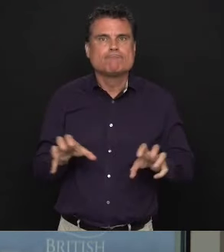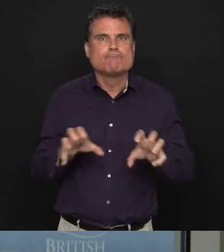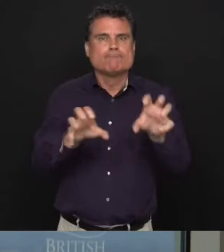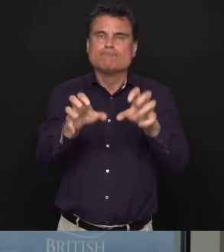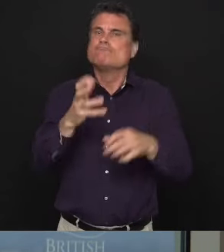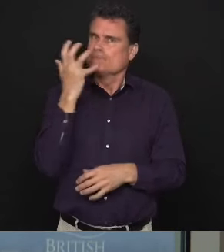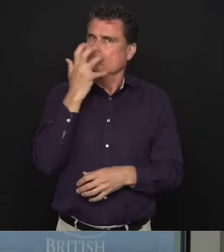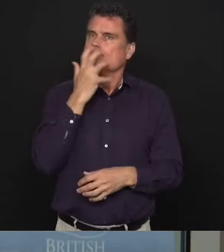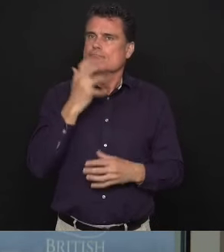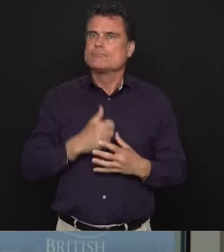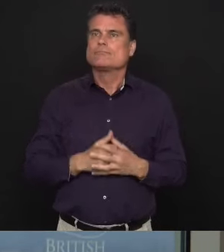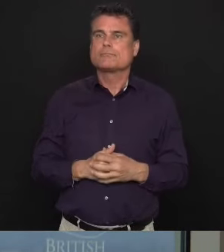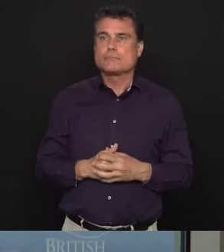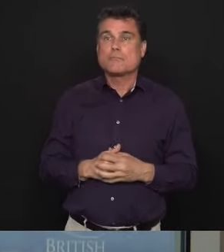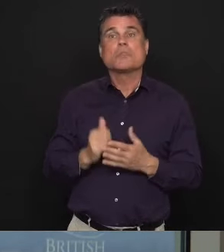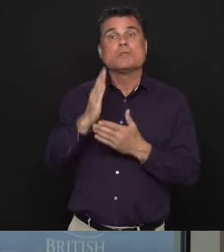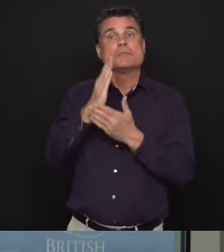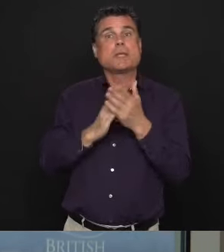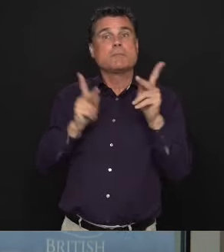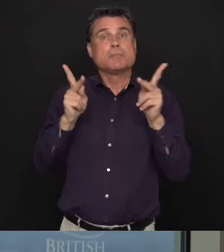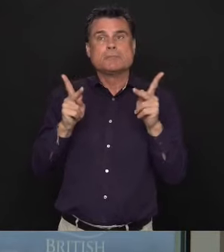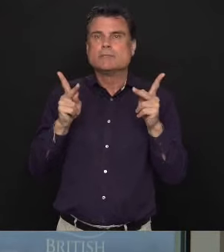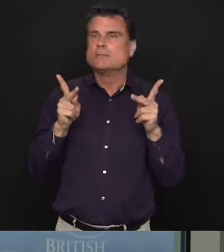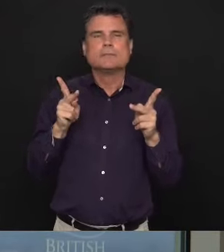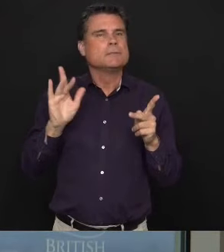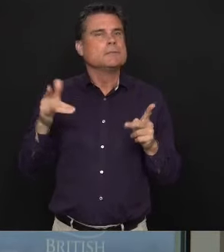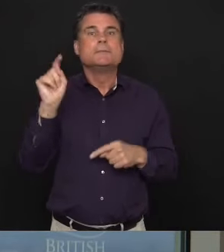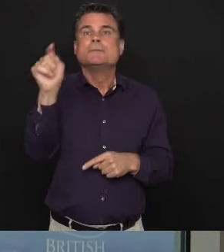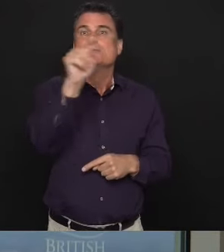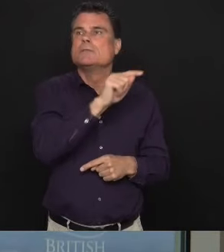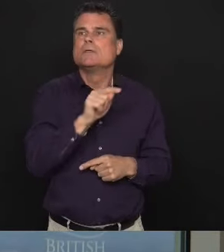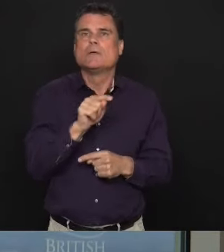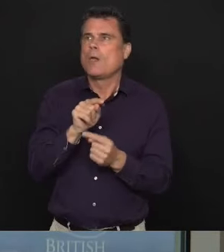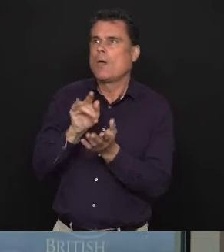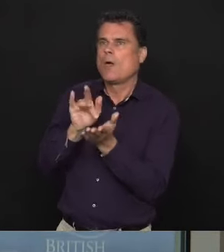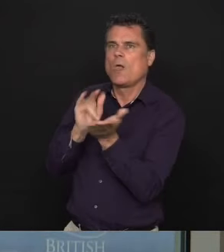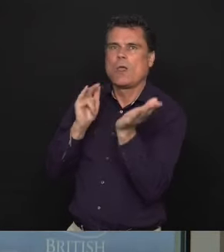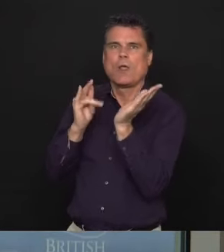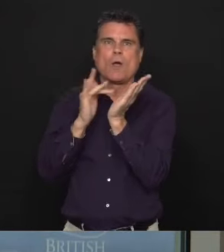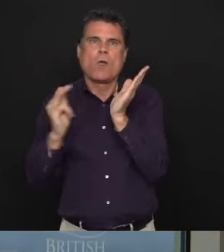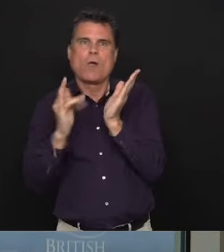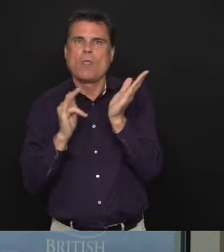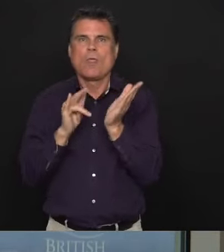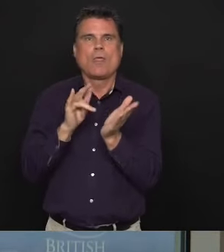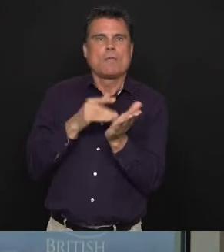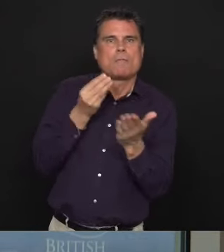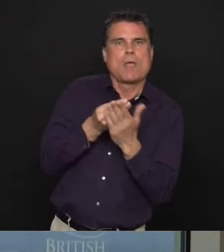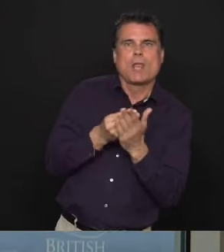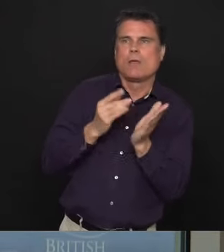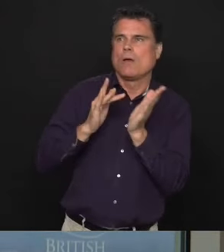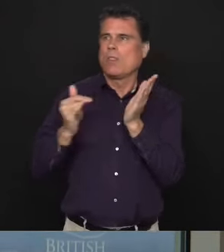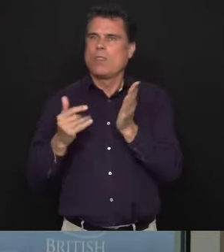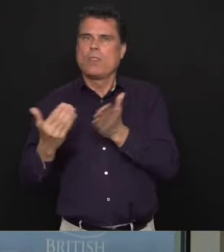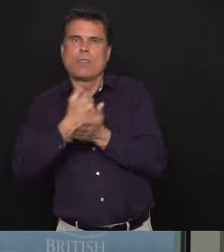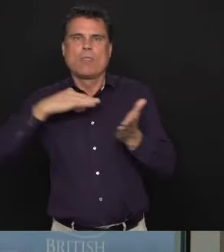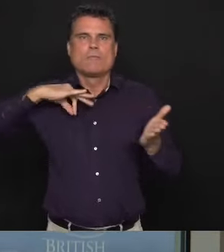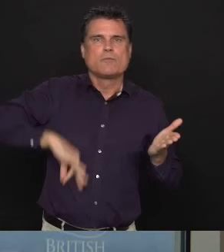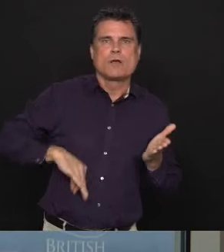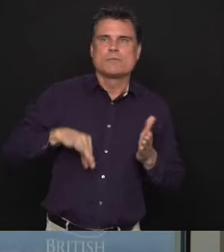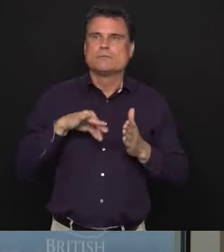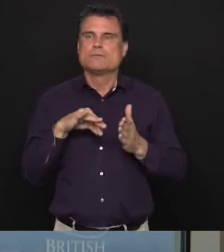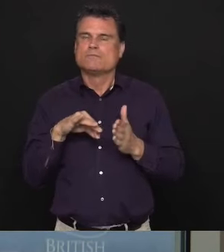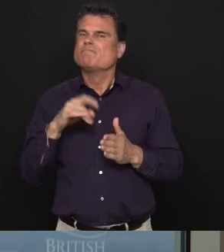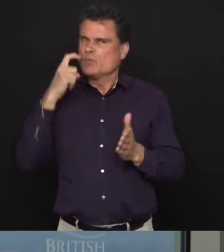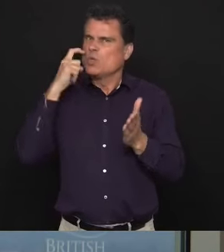fears. And those who prey on the collective anxieties of our communities. Instances of secondary